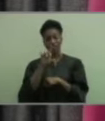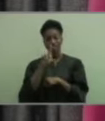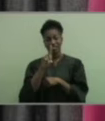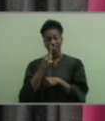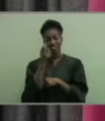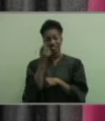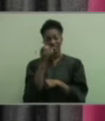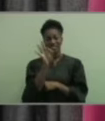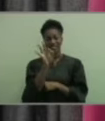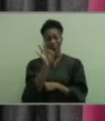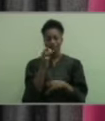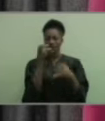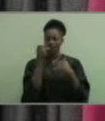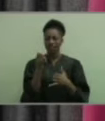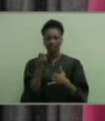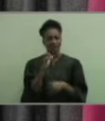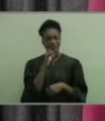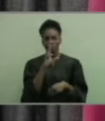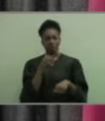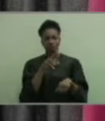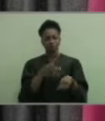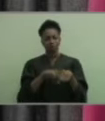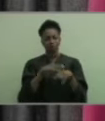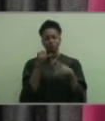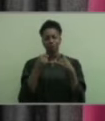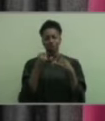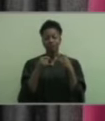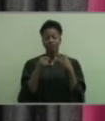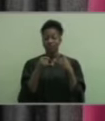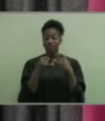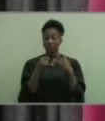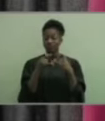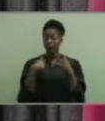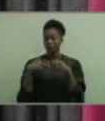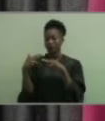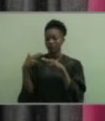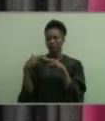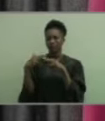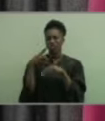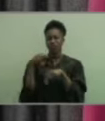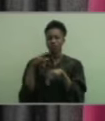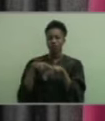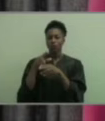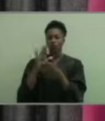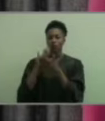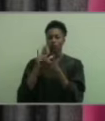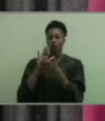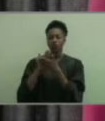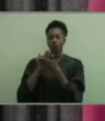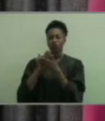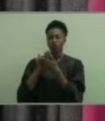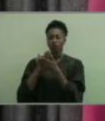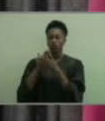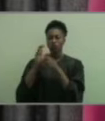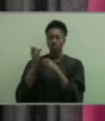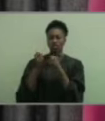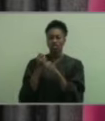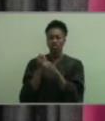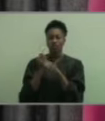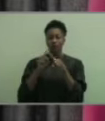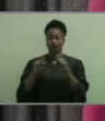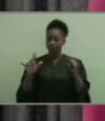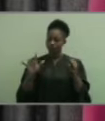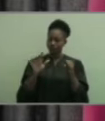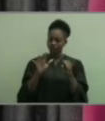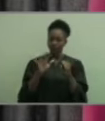truly been an unusual ending to what we typically call a normal school term. However, I know wholeheartedly that the class